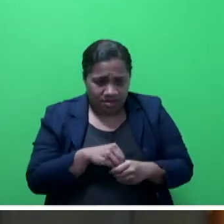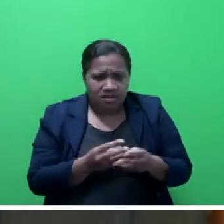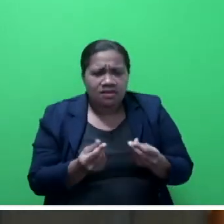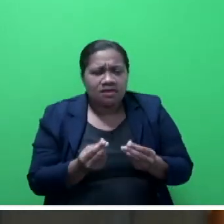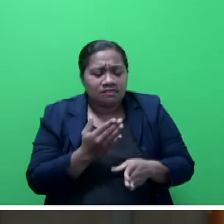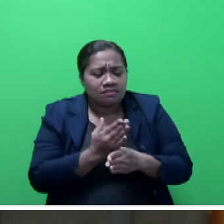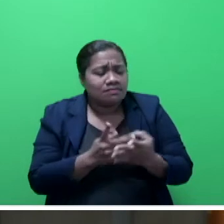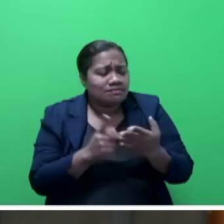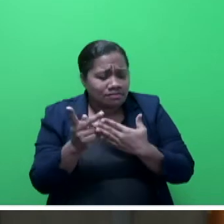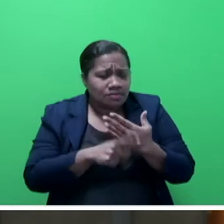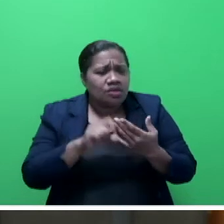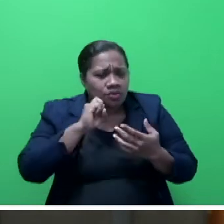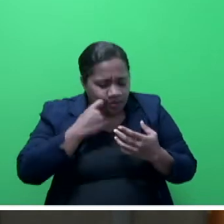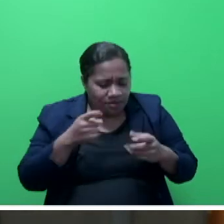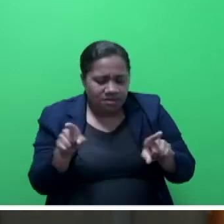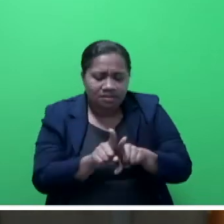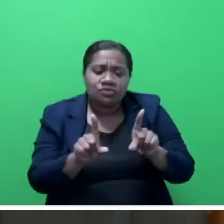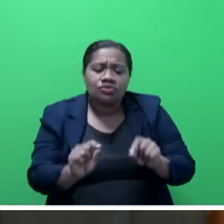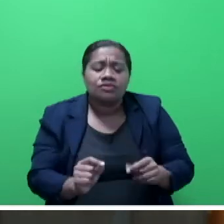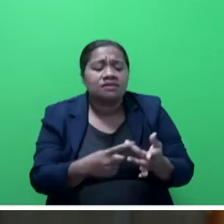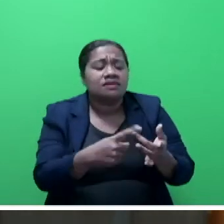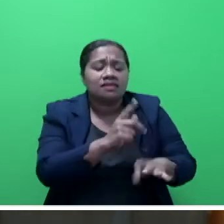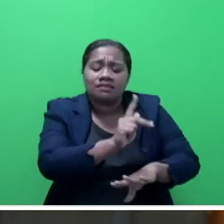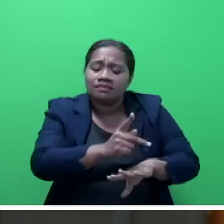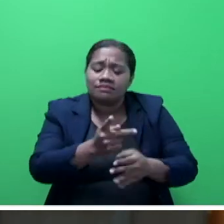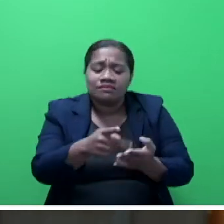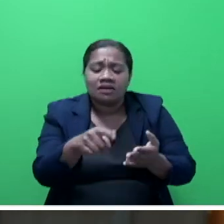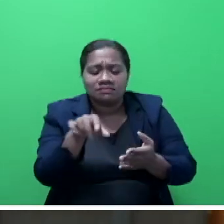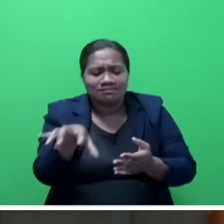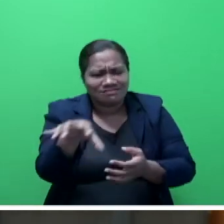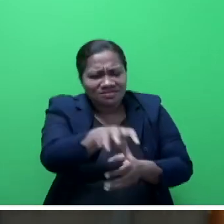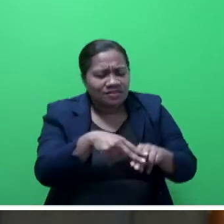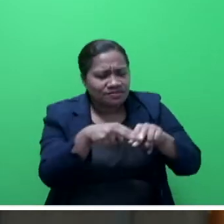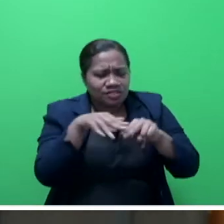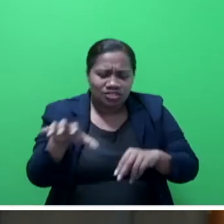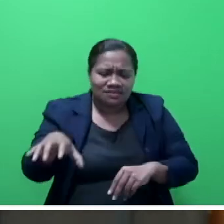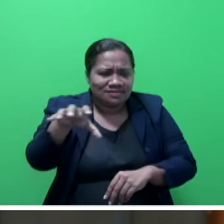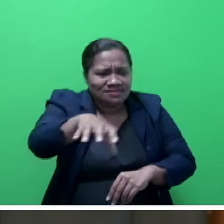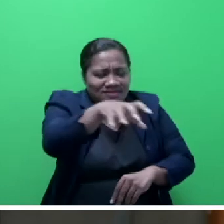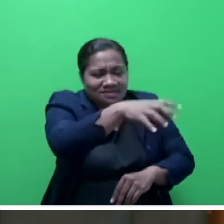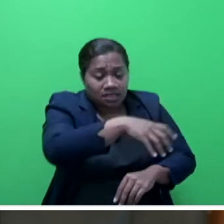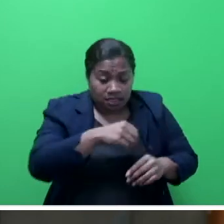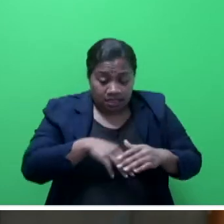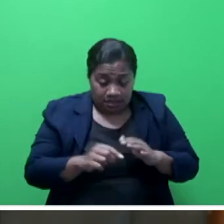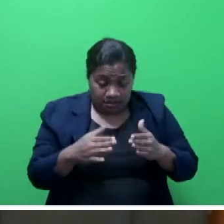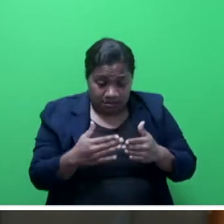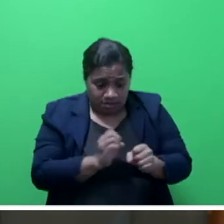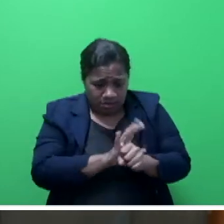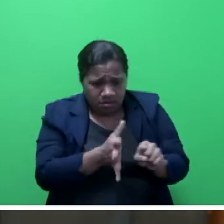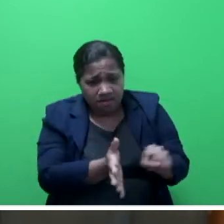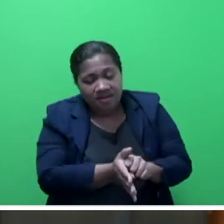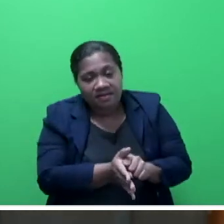other parts of Fiji, Mr Speaker Say. Mr Speaker Say, in the current COVID-19 pandemic, it is important